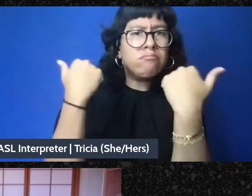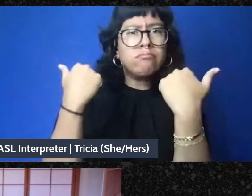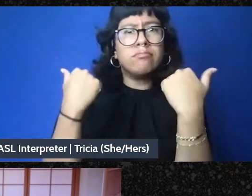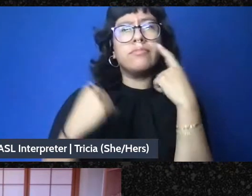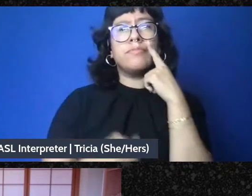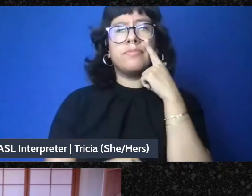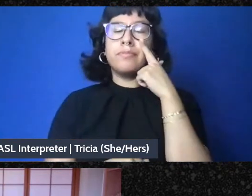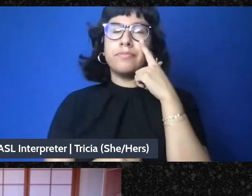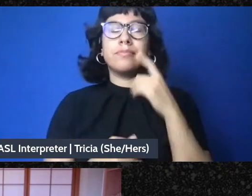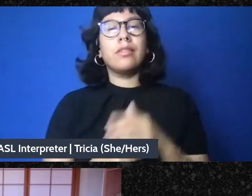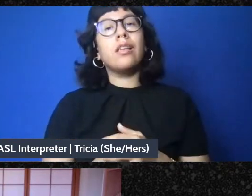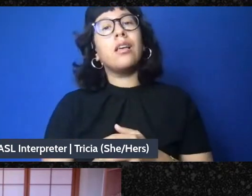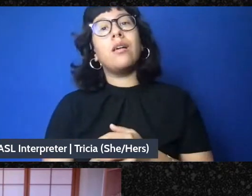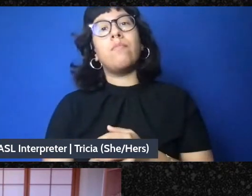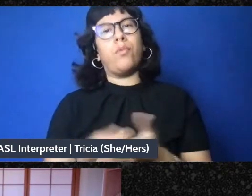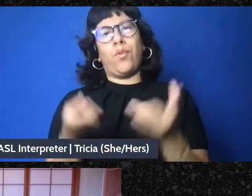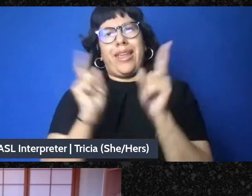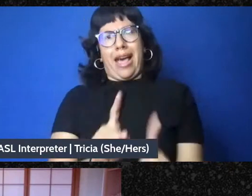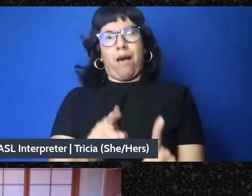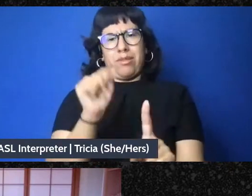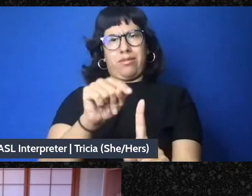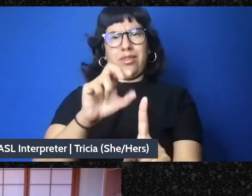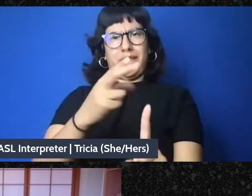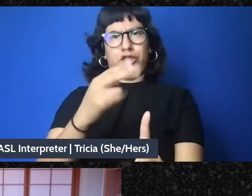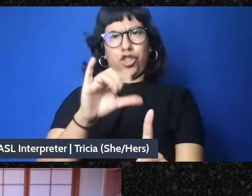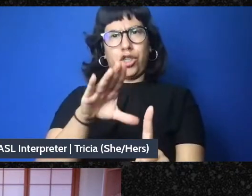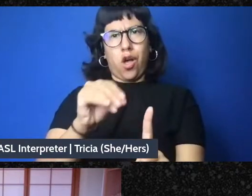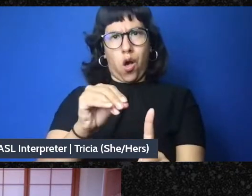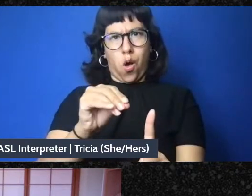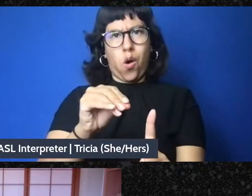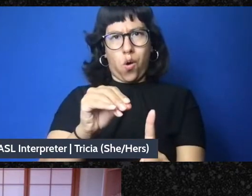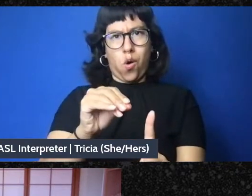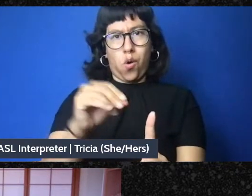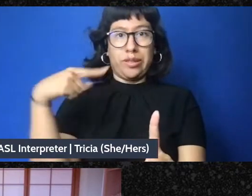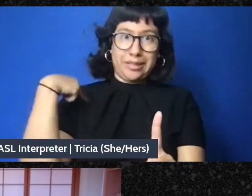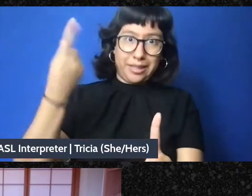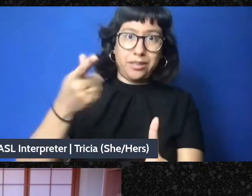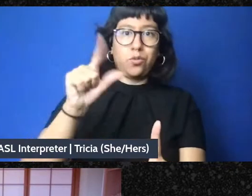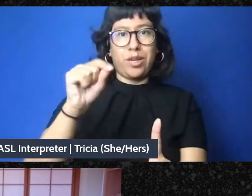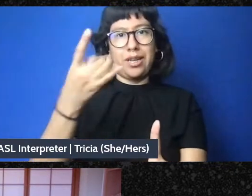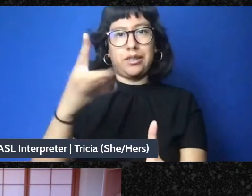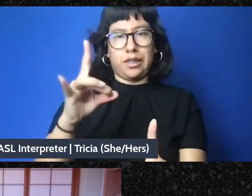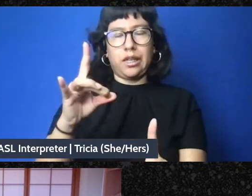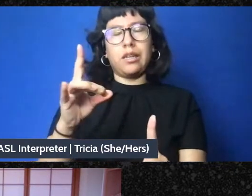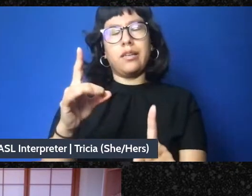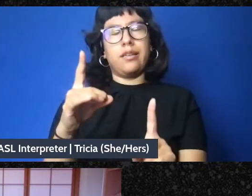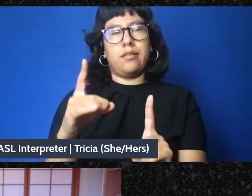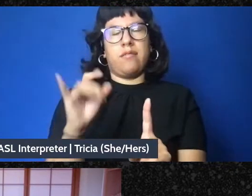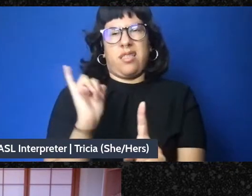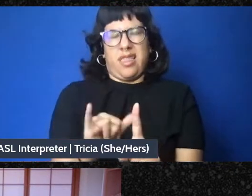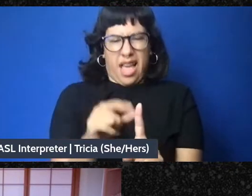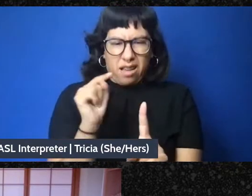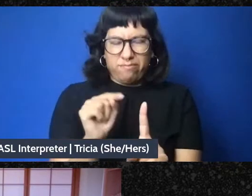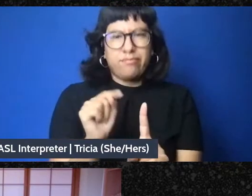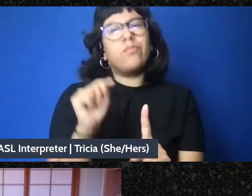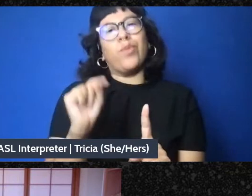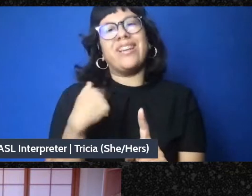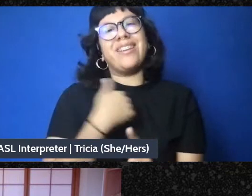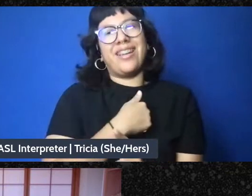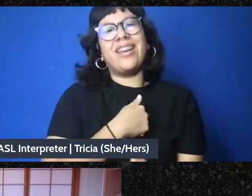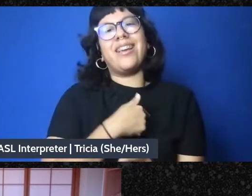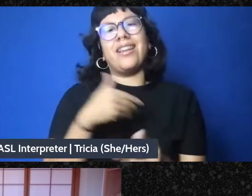And the story of what has happened in Chico since is to me the story of why we need a Green New Deal